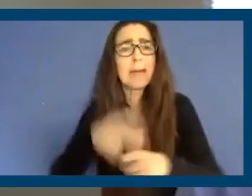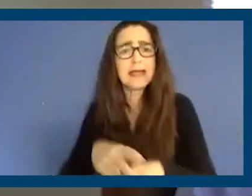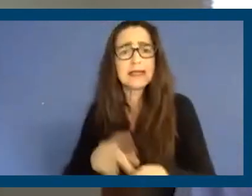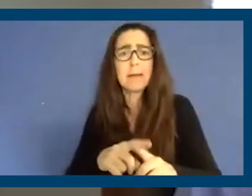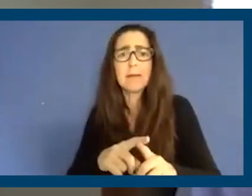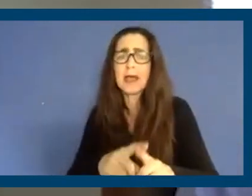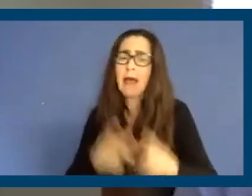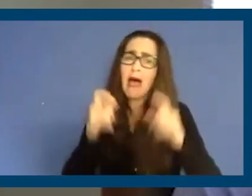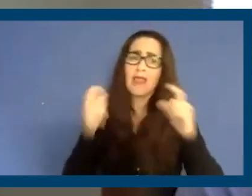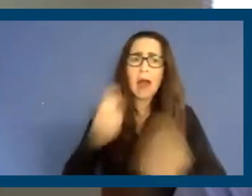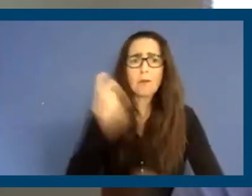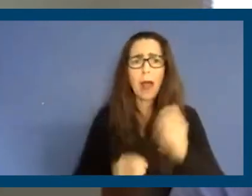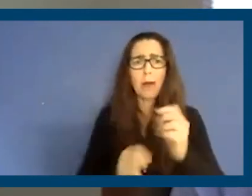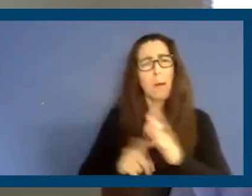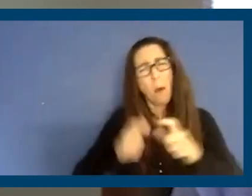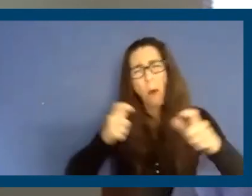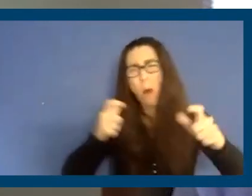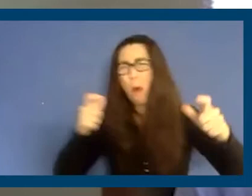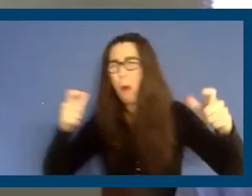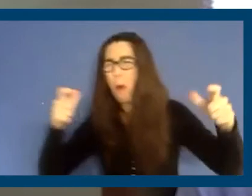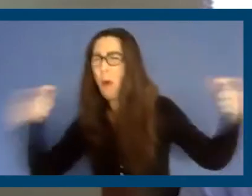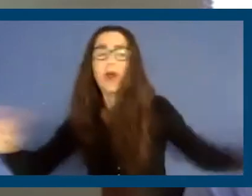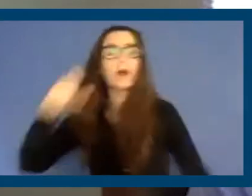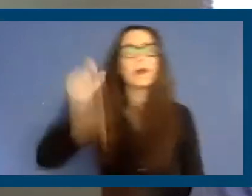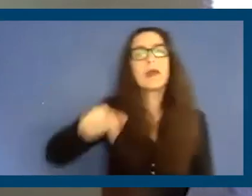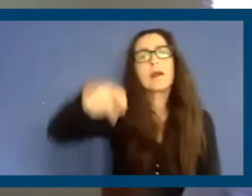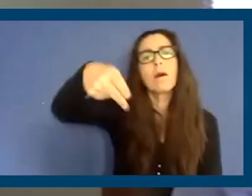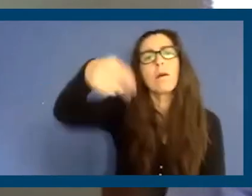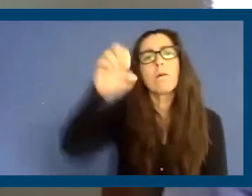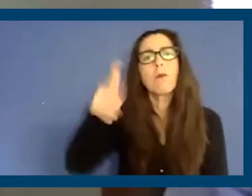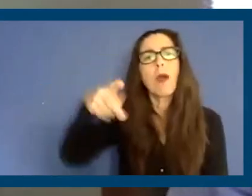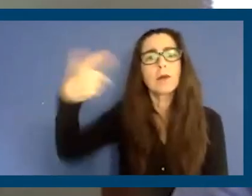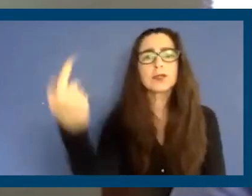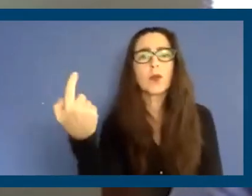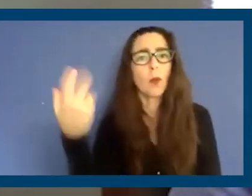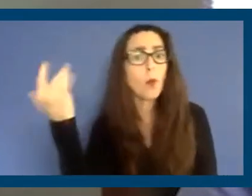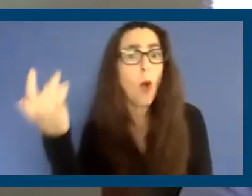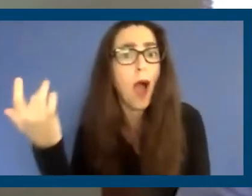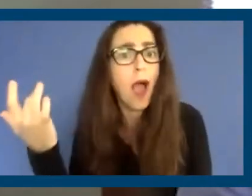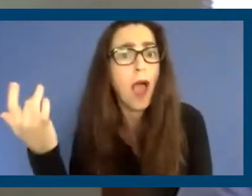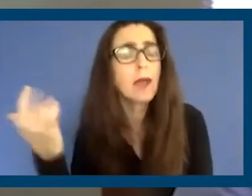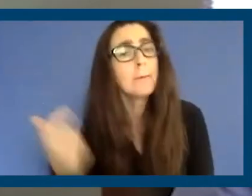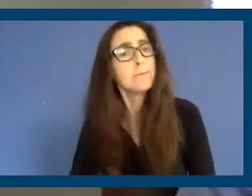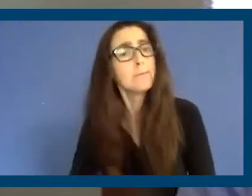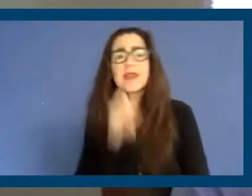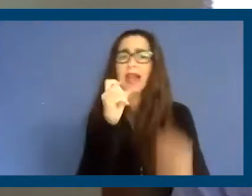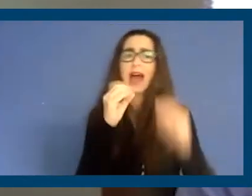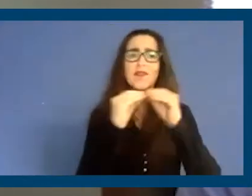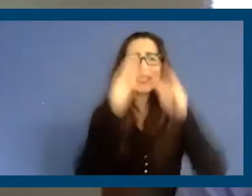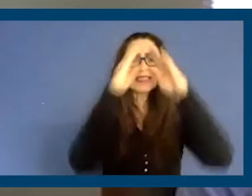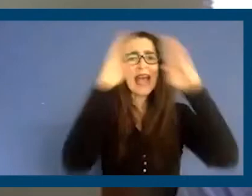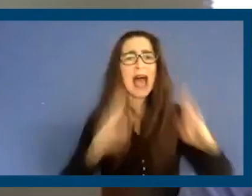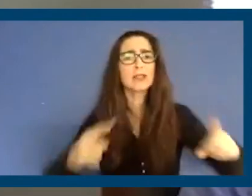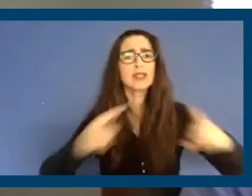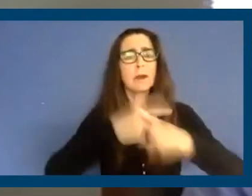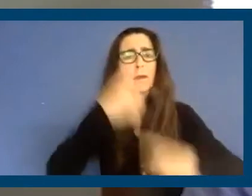skyrocketed. So we need Prop 21 because it's not just going to fix our housing crisis,